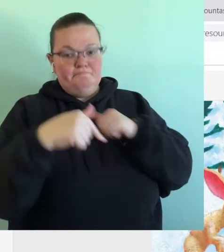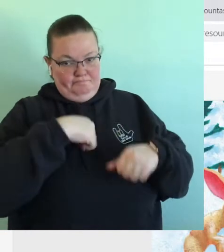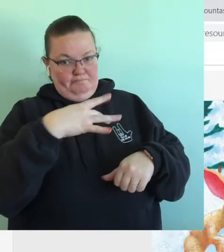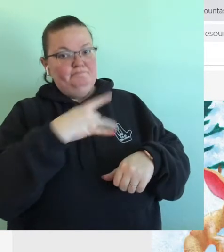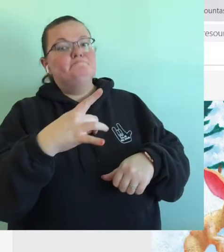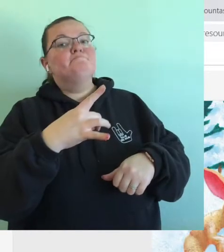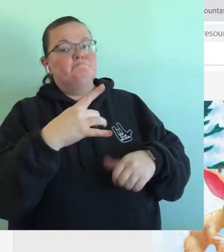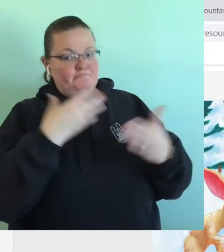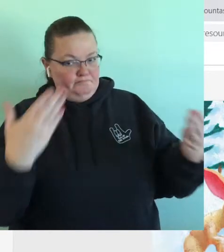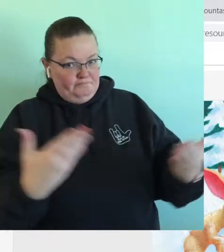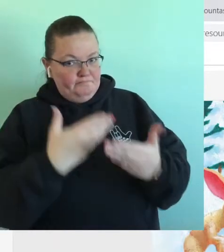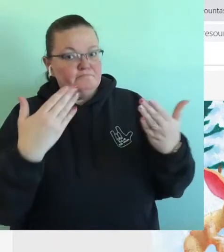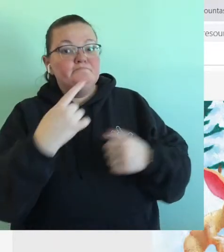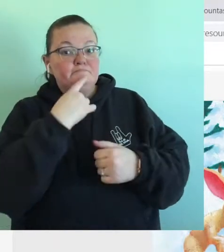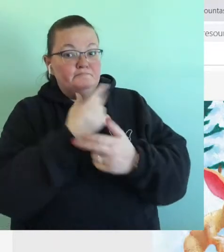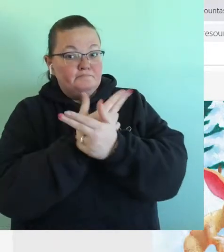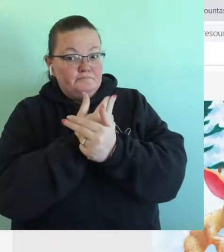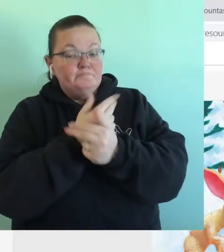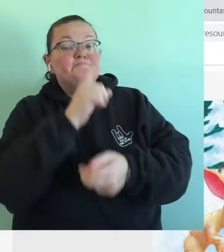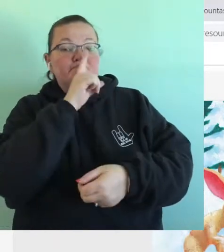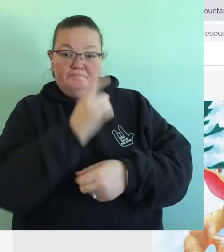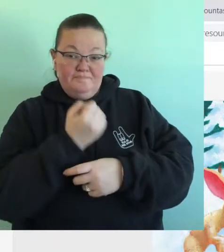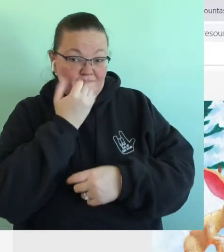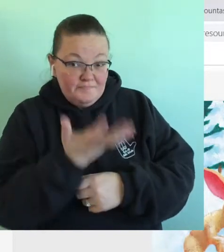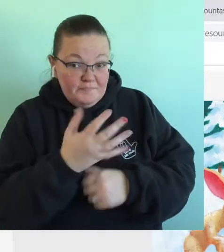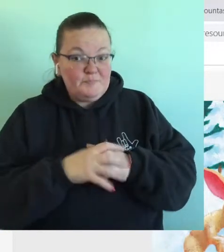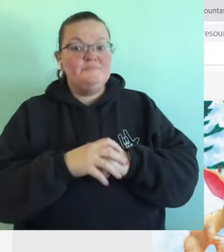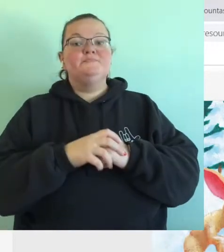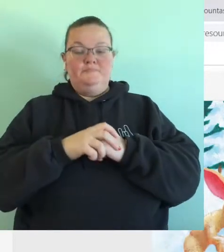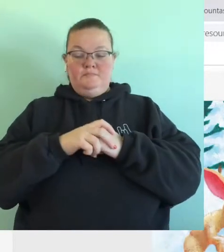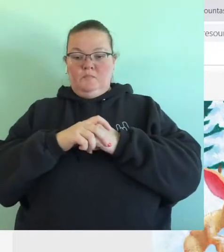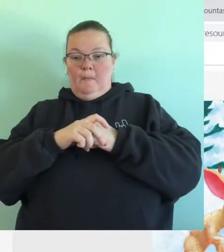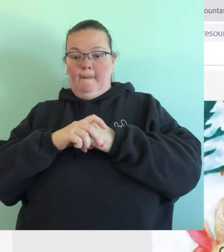I like it in here, said rabbit. It is warm.